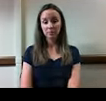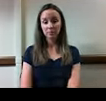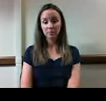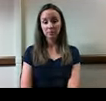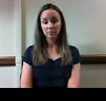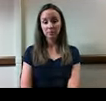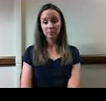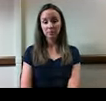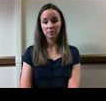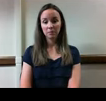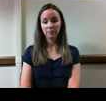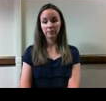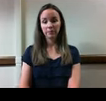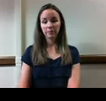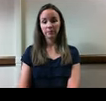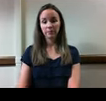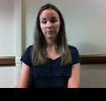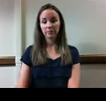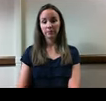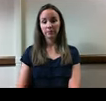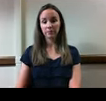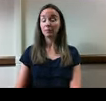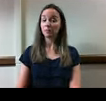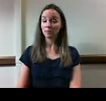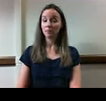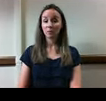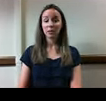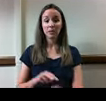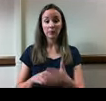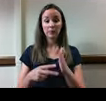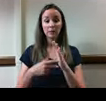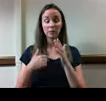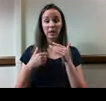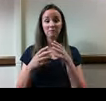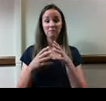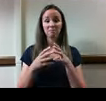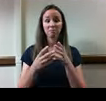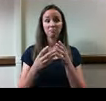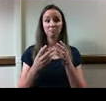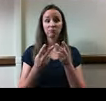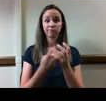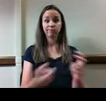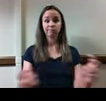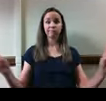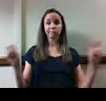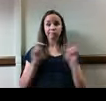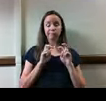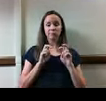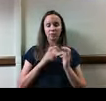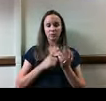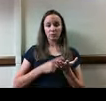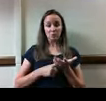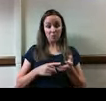So we've got a, we've got a fairly large group that needs to work through this important